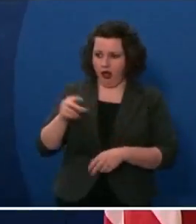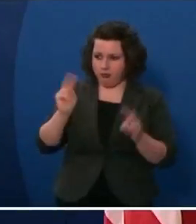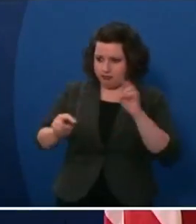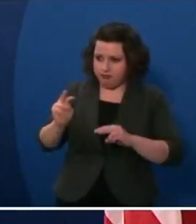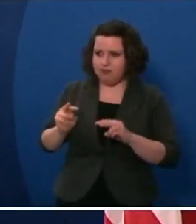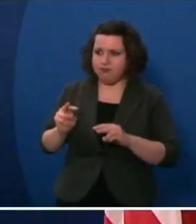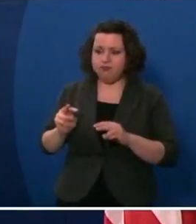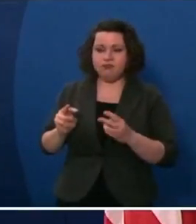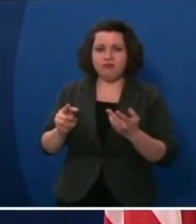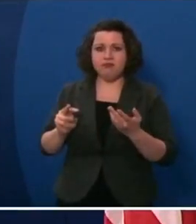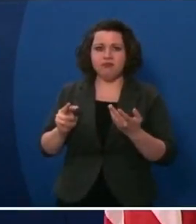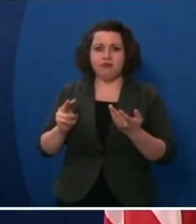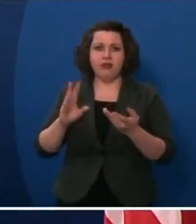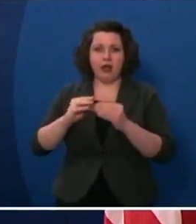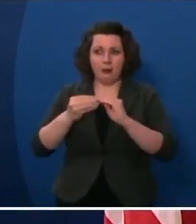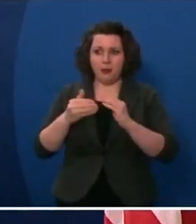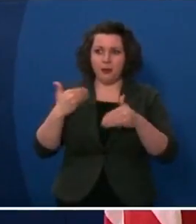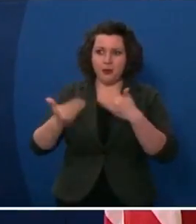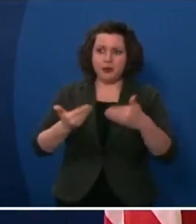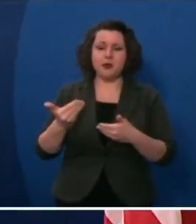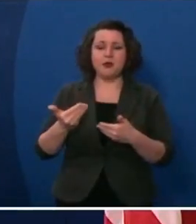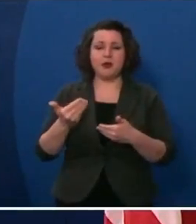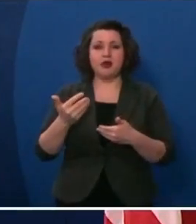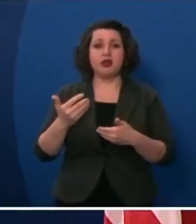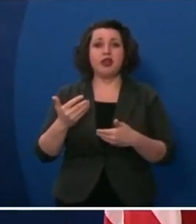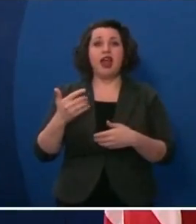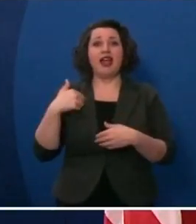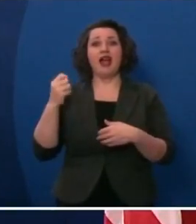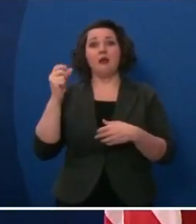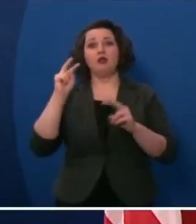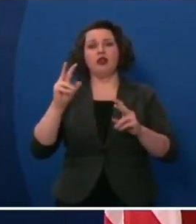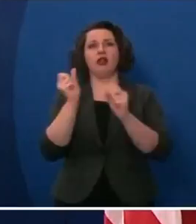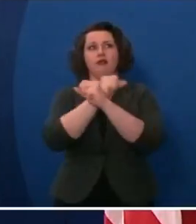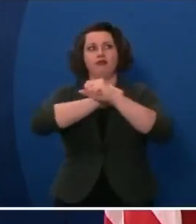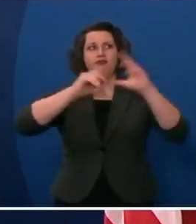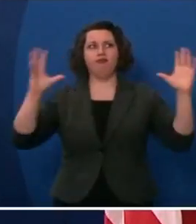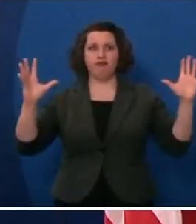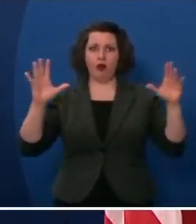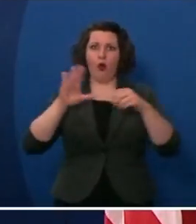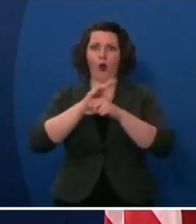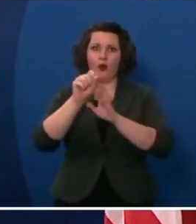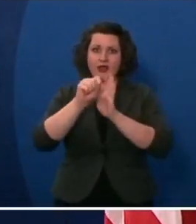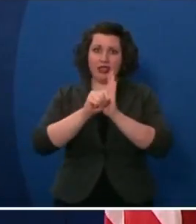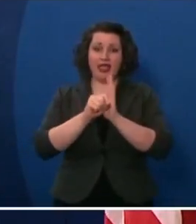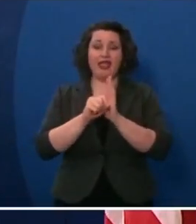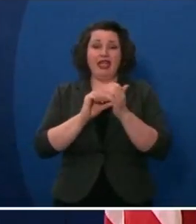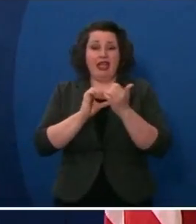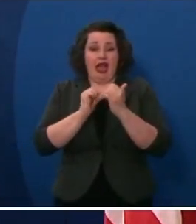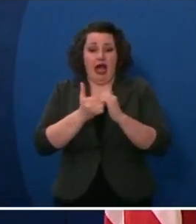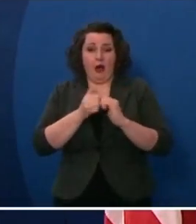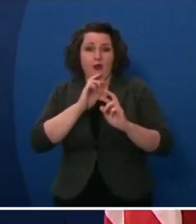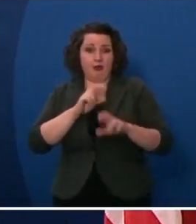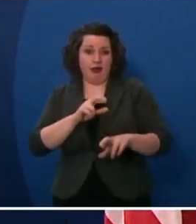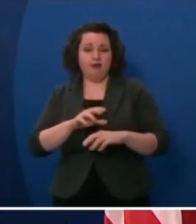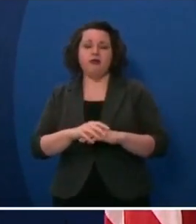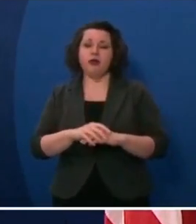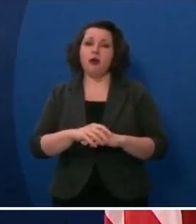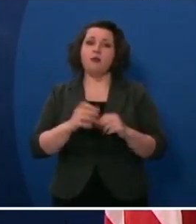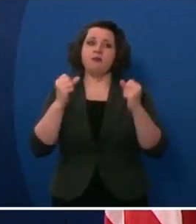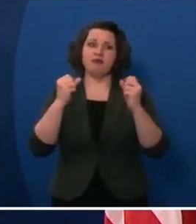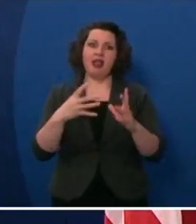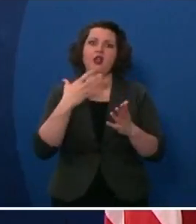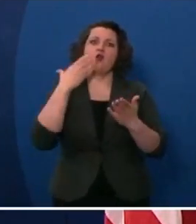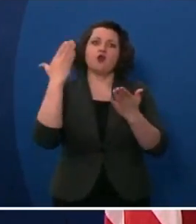you know, how we're doing as a state and how Iowans are doing to respond to the pandemic. So there's a lot of positive